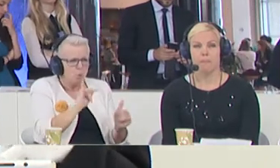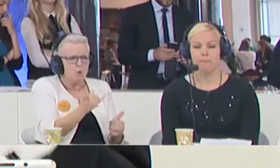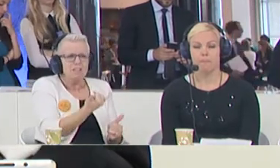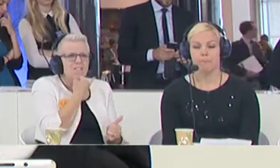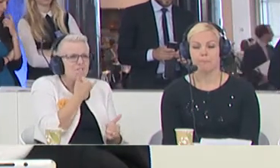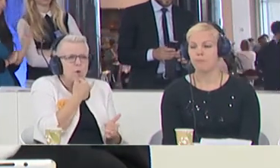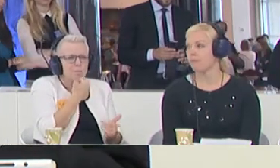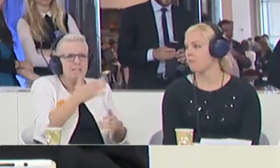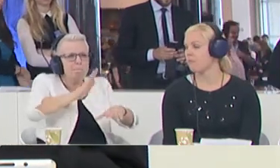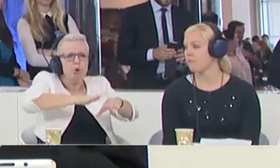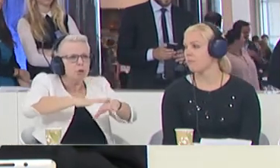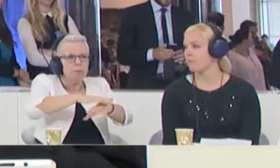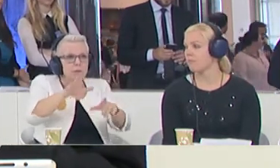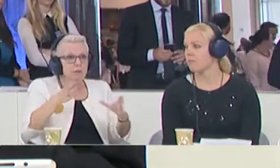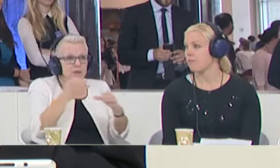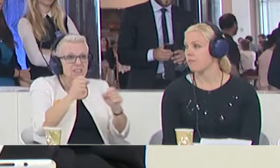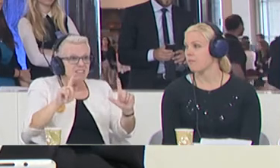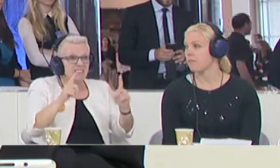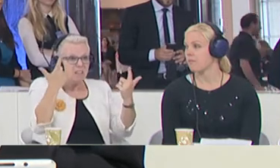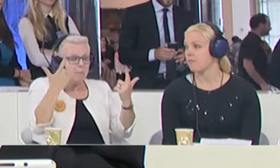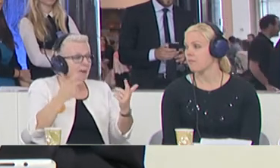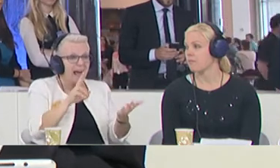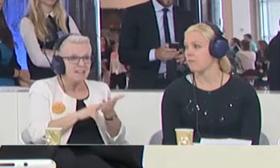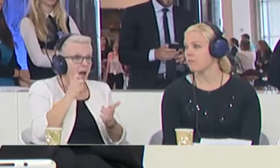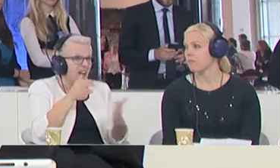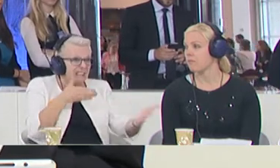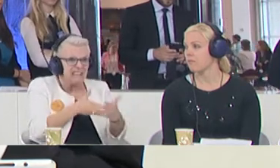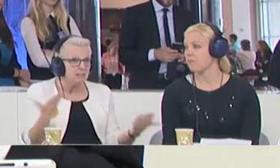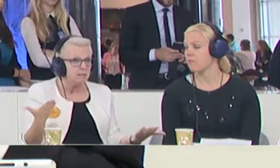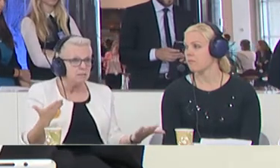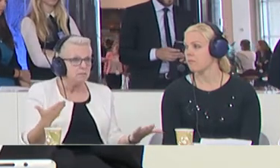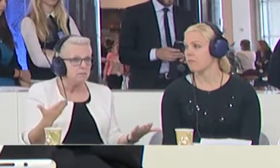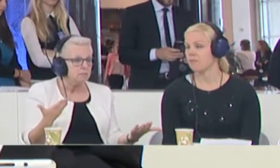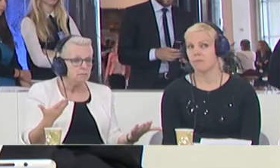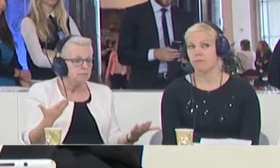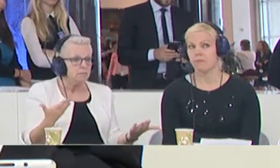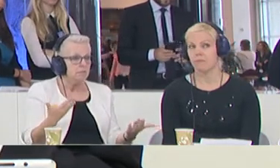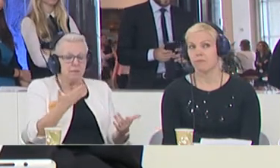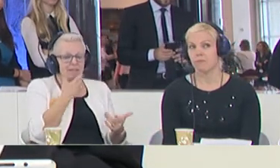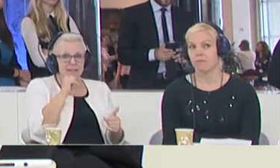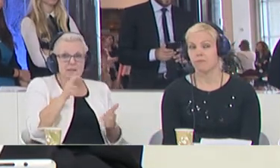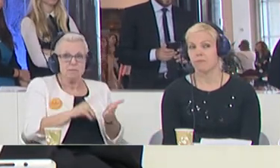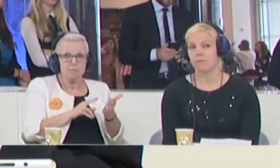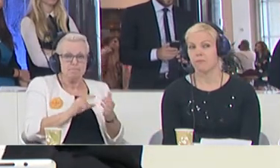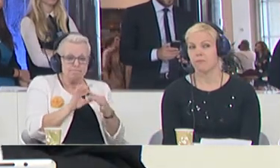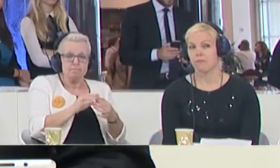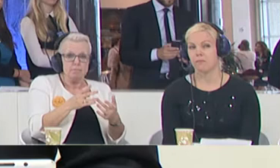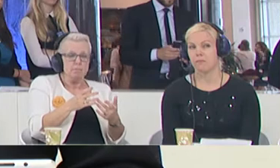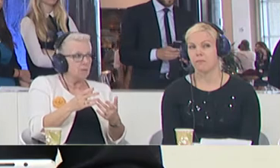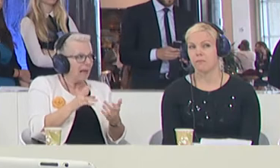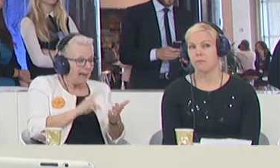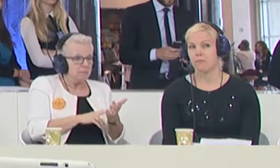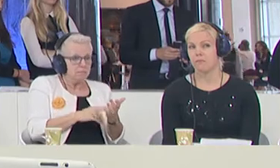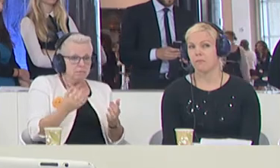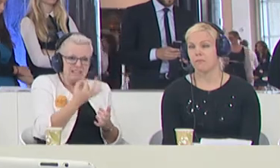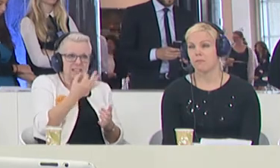with the messaging? Our society is basically racist, that this has nothing to do with reality, nothing to do with economic facts, that this is just a racist issue.